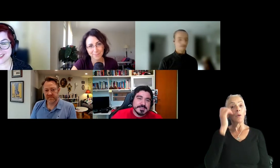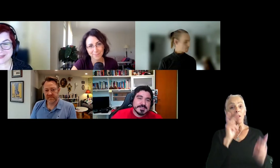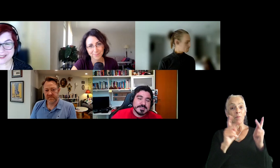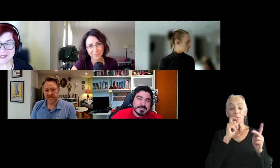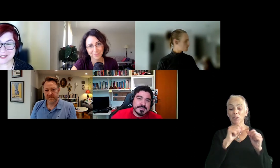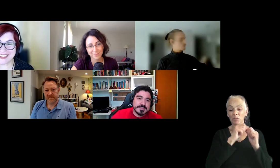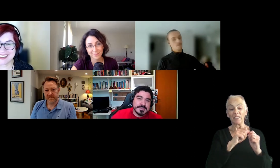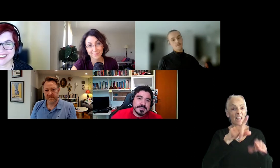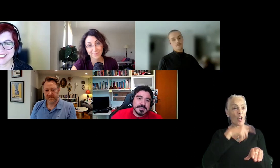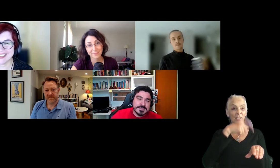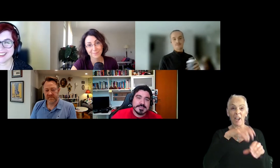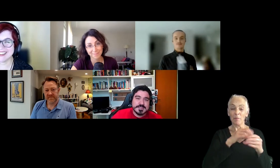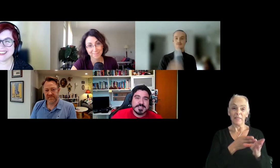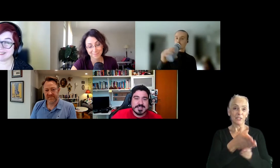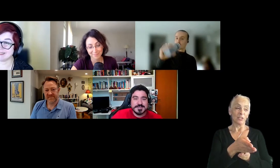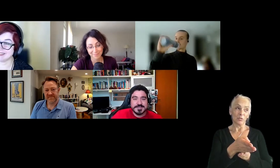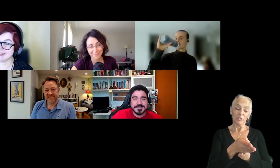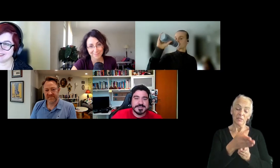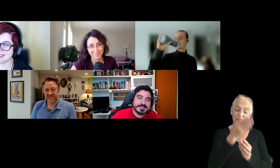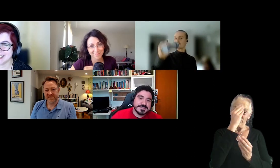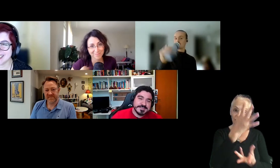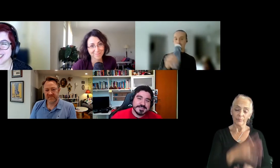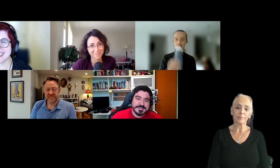long in the industry. Yeah.